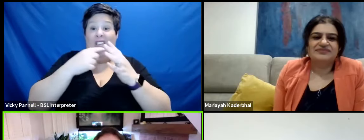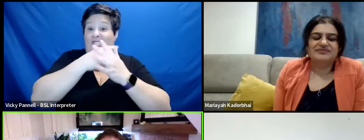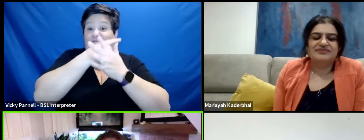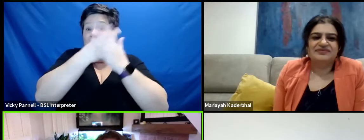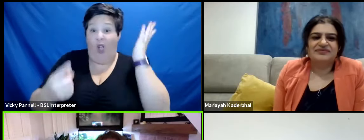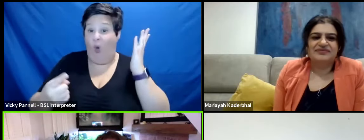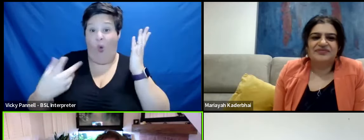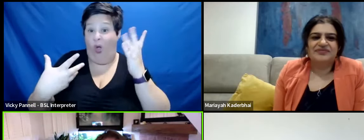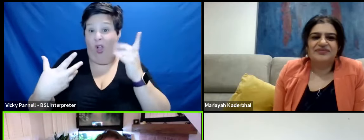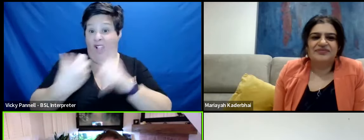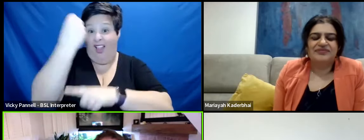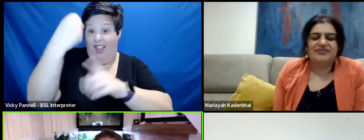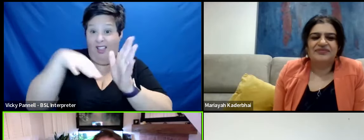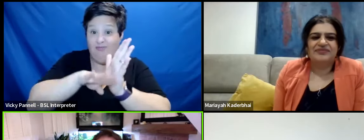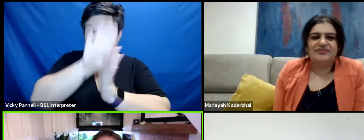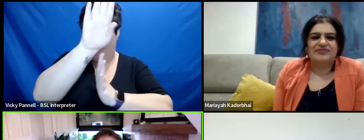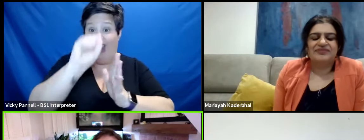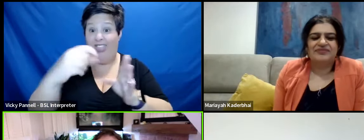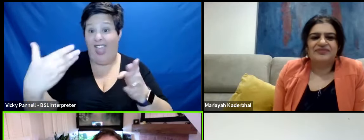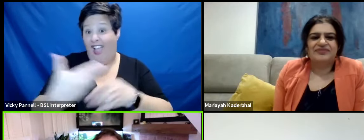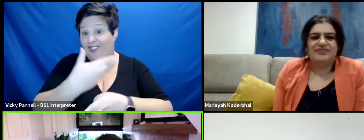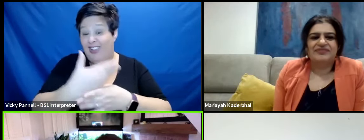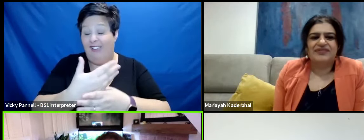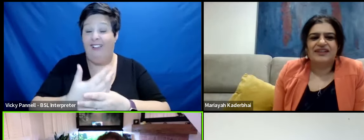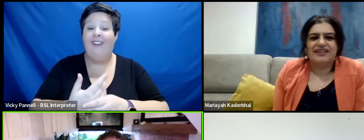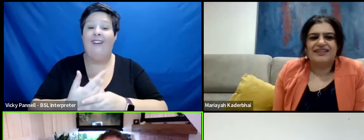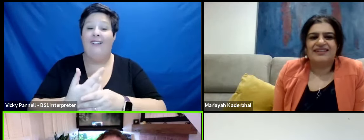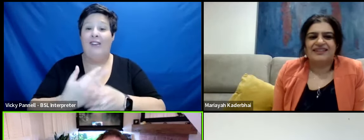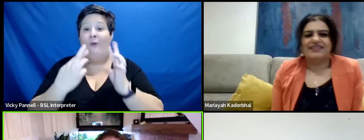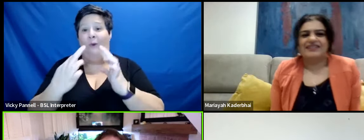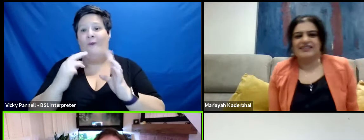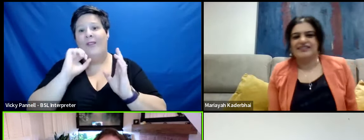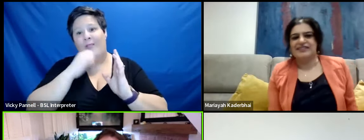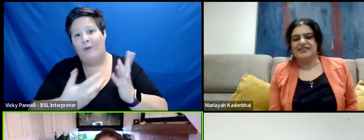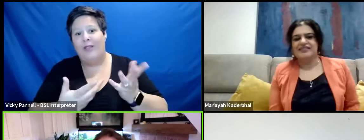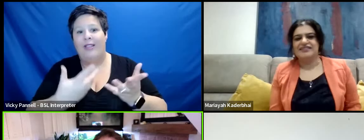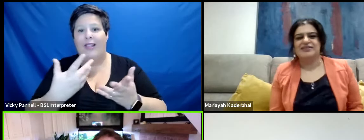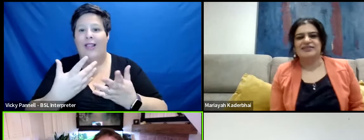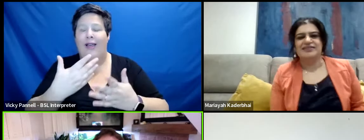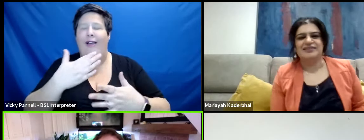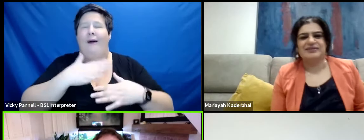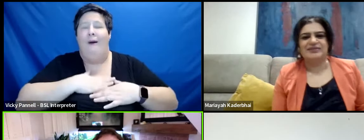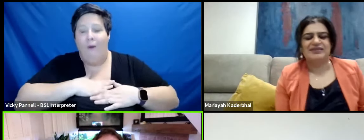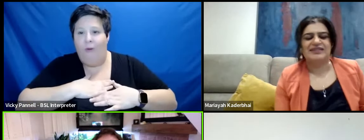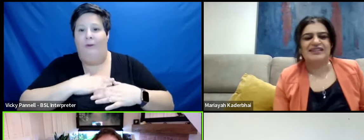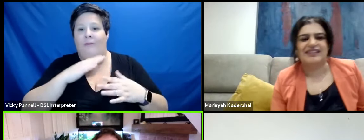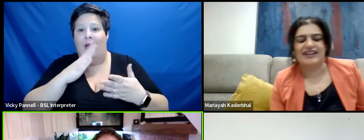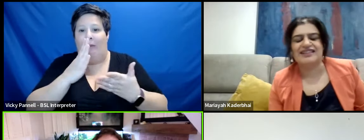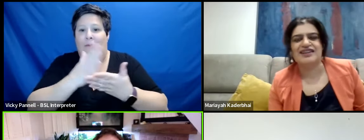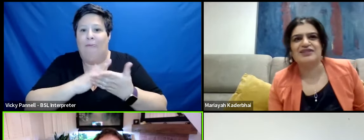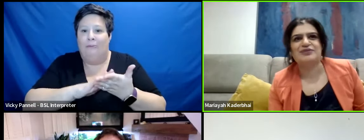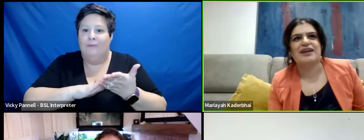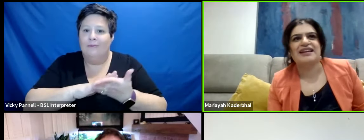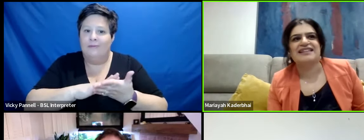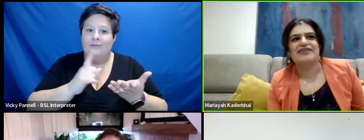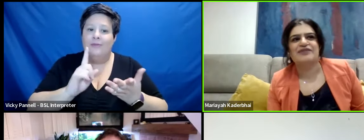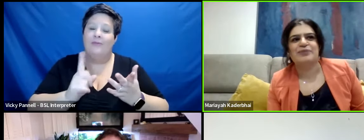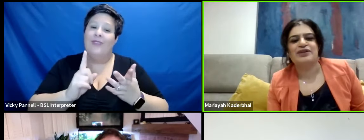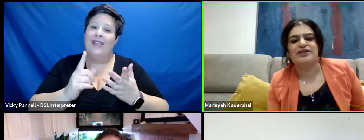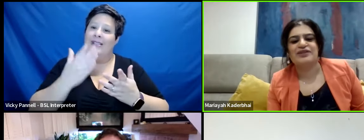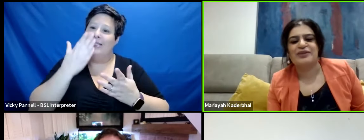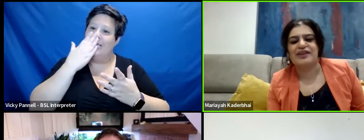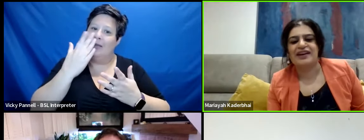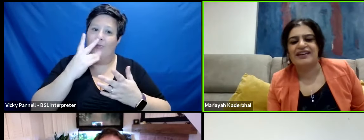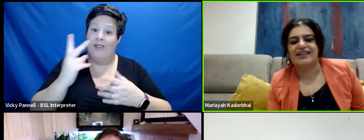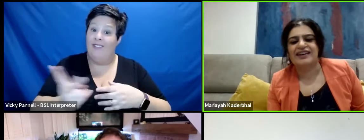flourish in the careers that they have in our profession and hopefully I'll meet the bottom of my heart and meet them. It does really sound